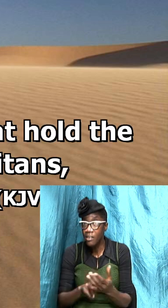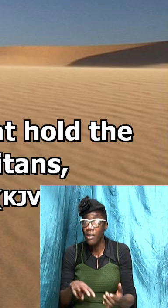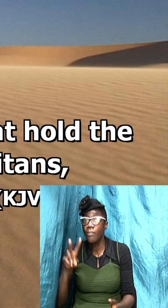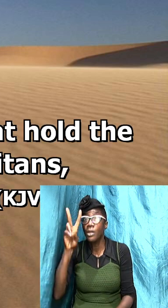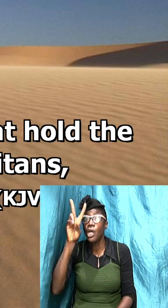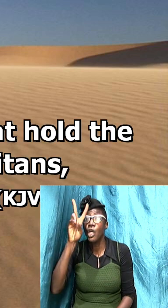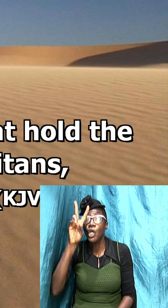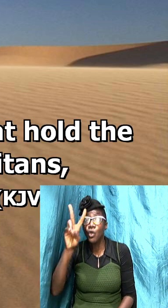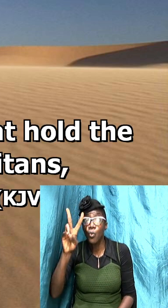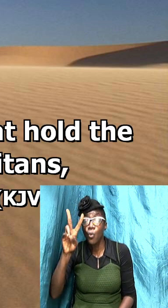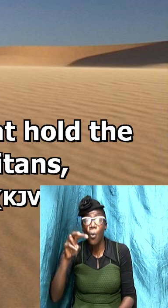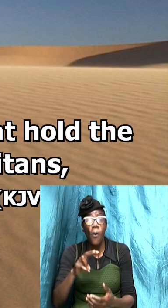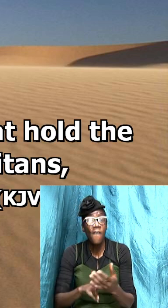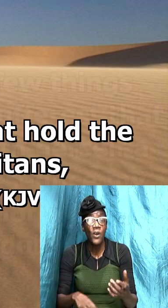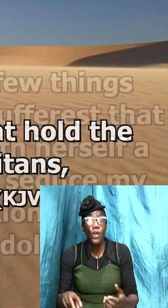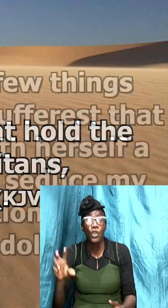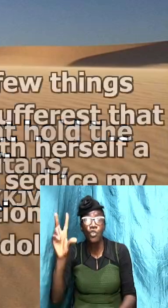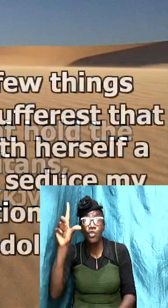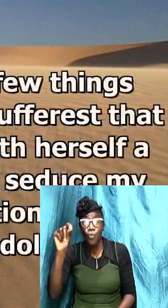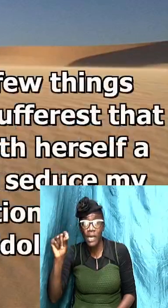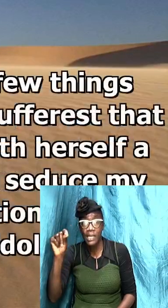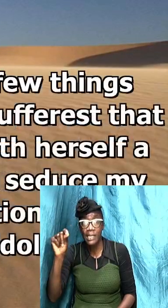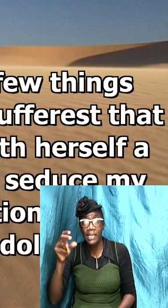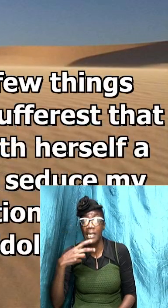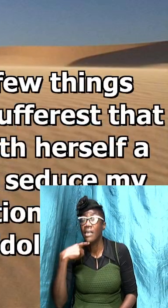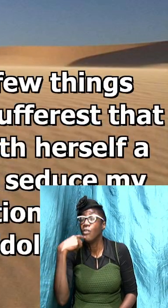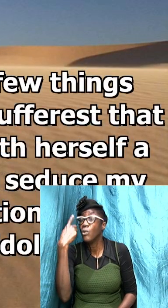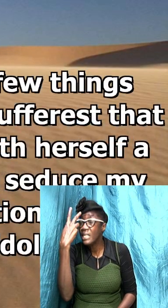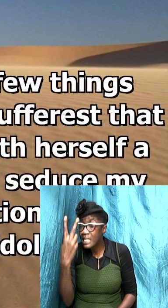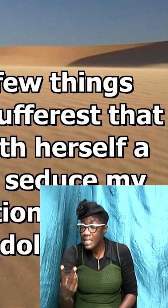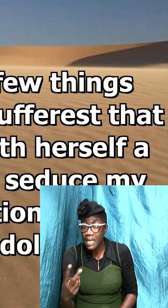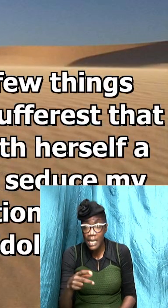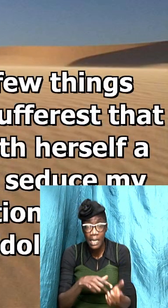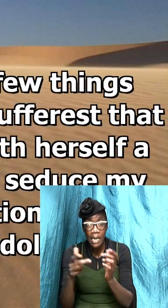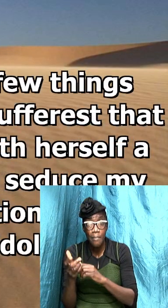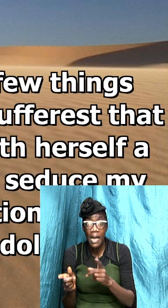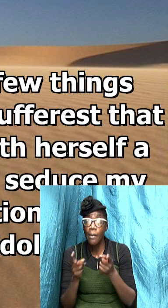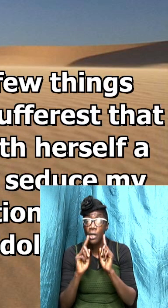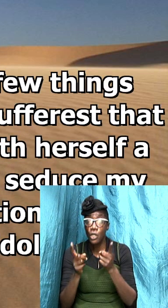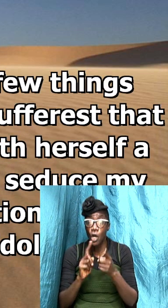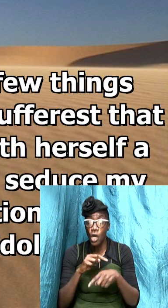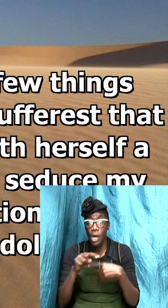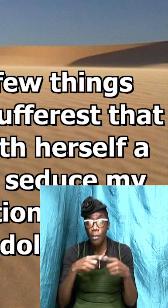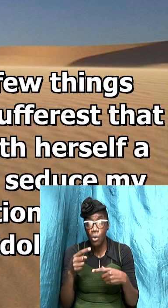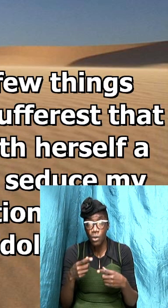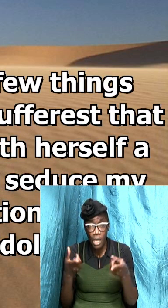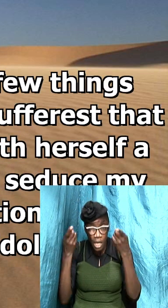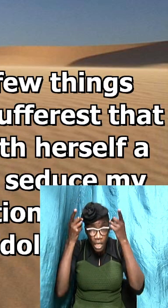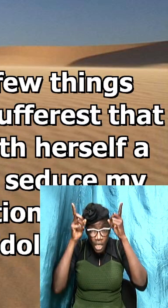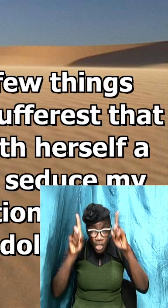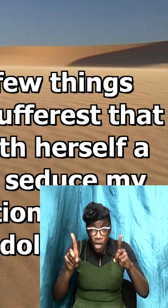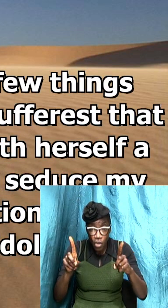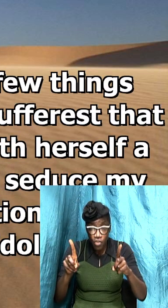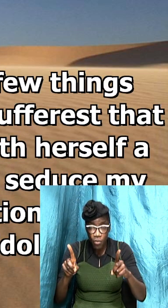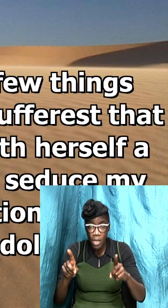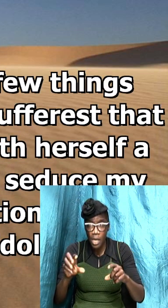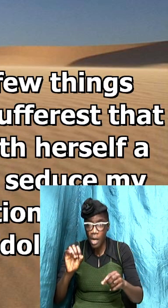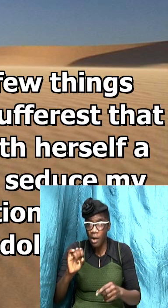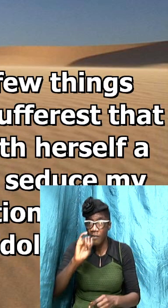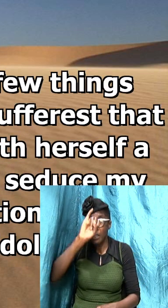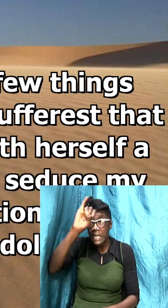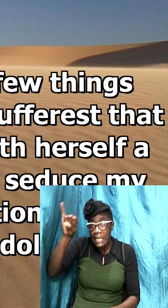we are going to see now that the Bible now talks about the doctrine of Jezebel